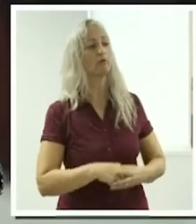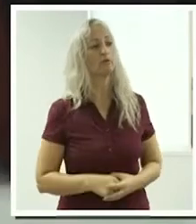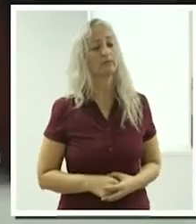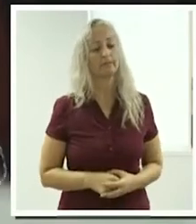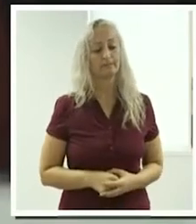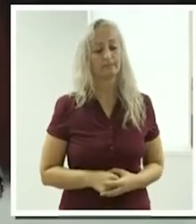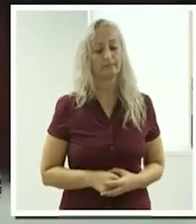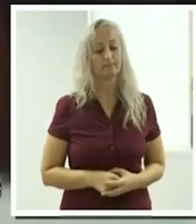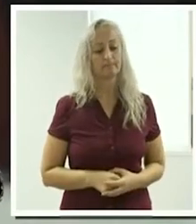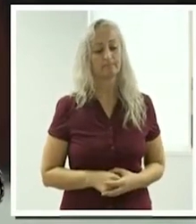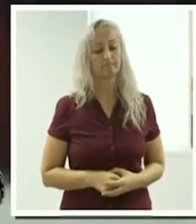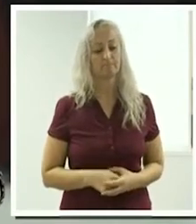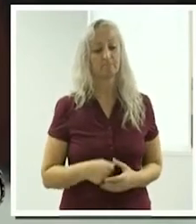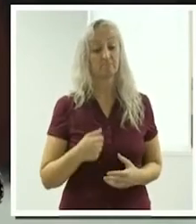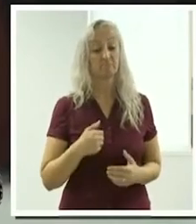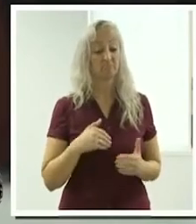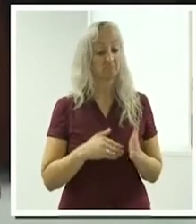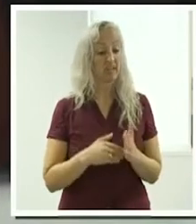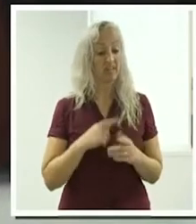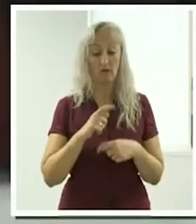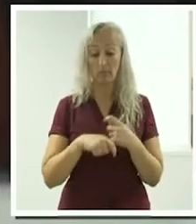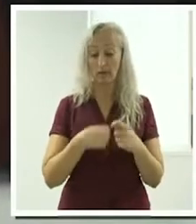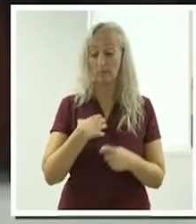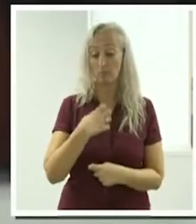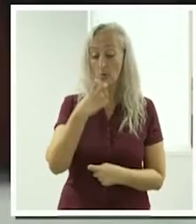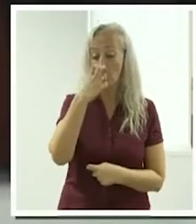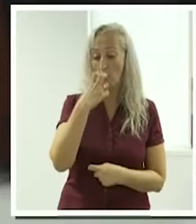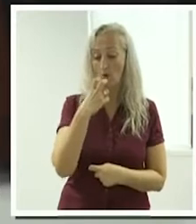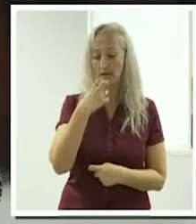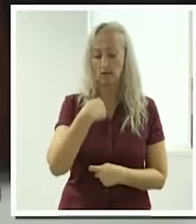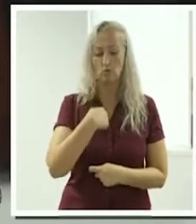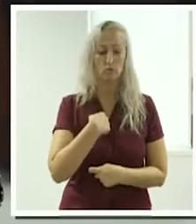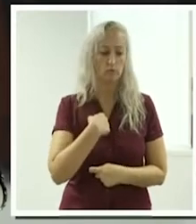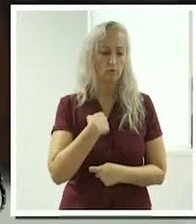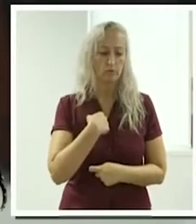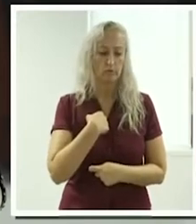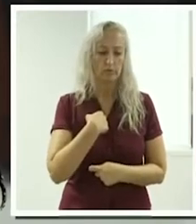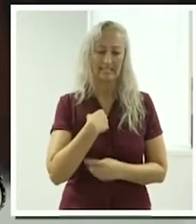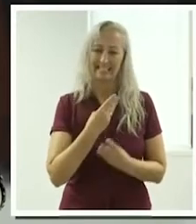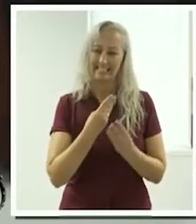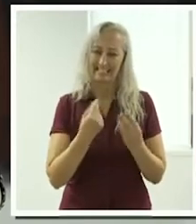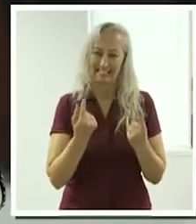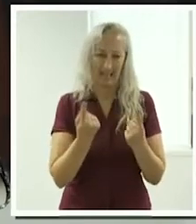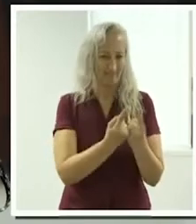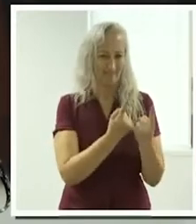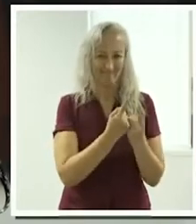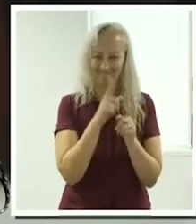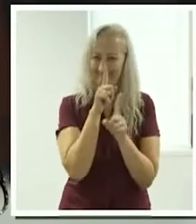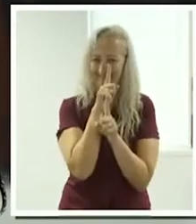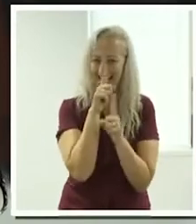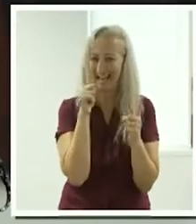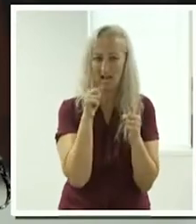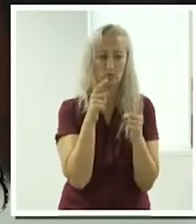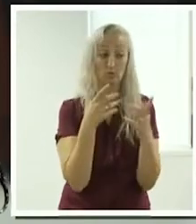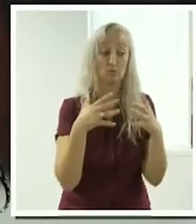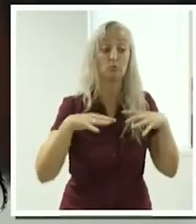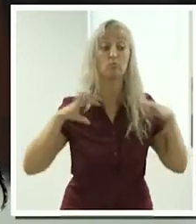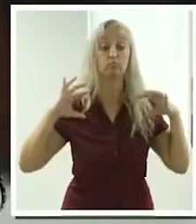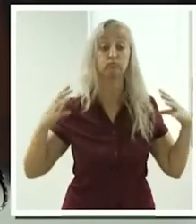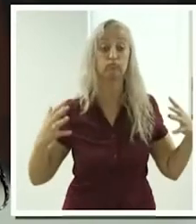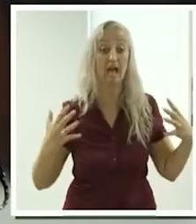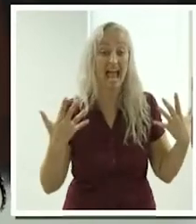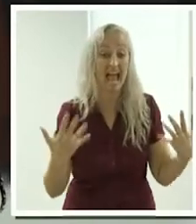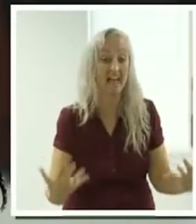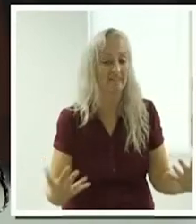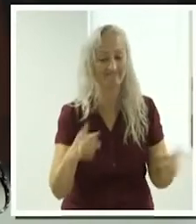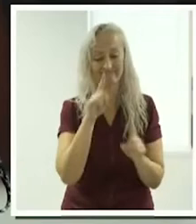As I become older, I found I couldn't do some clients because they were just too heavy for me. My